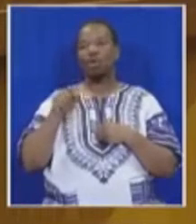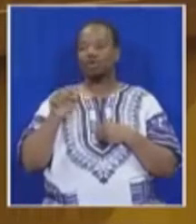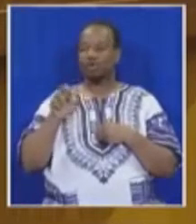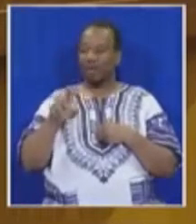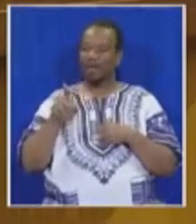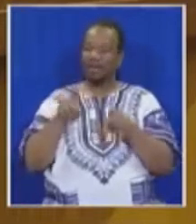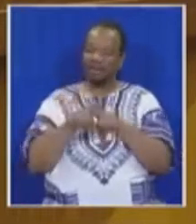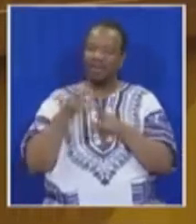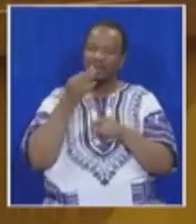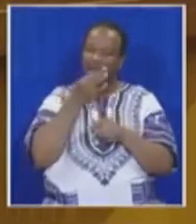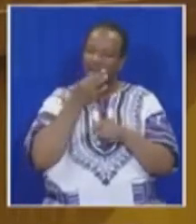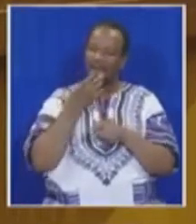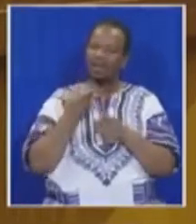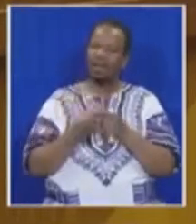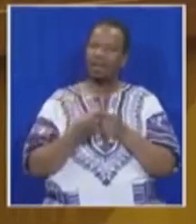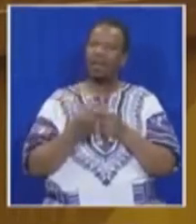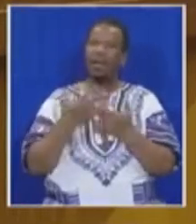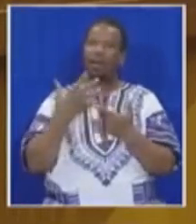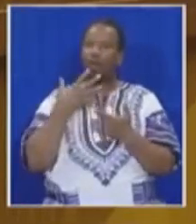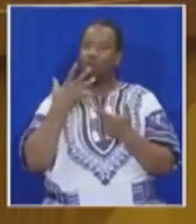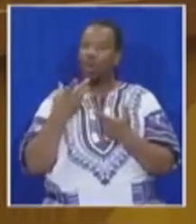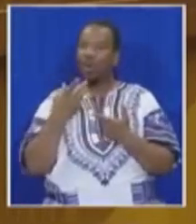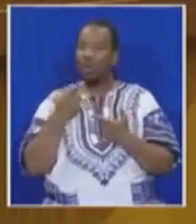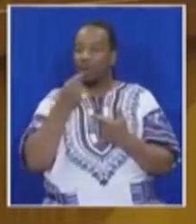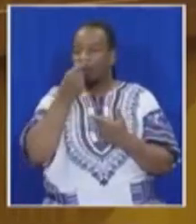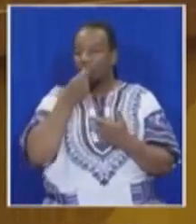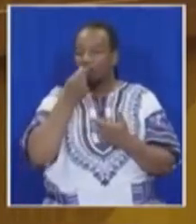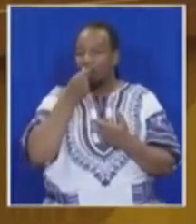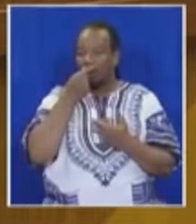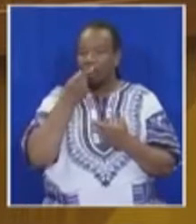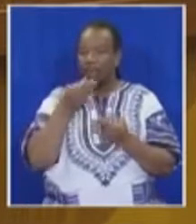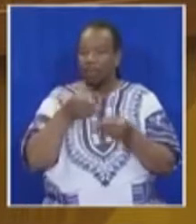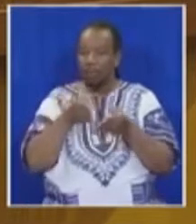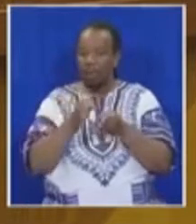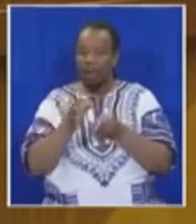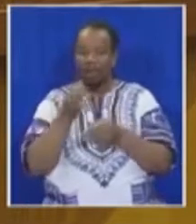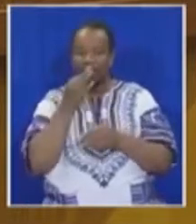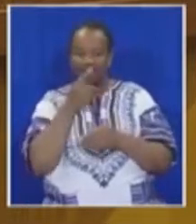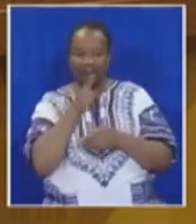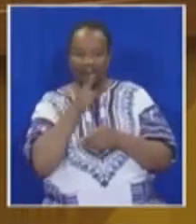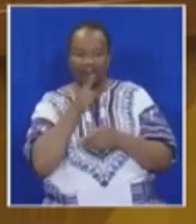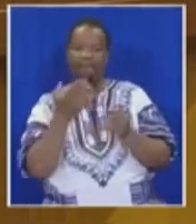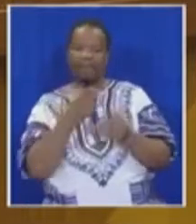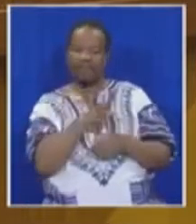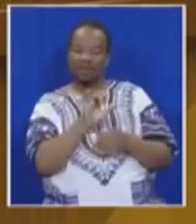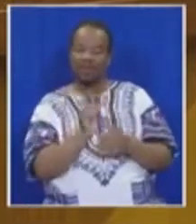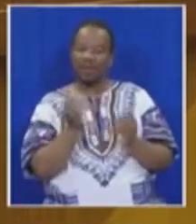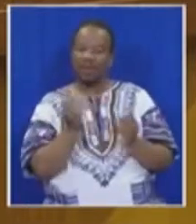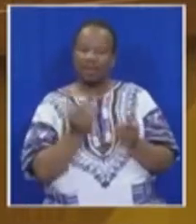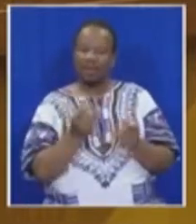also warned of the consequences of taking President Mugabe's route, reportedly cautioning South Africa not to copy